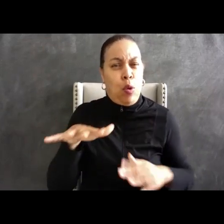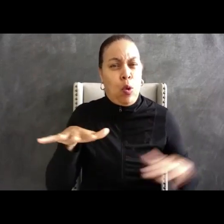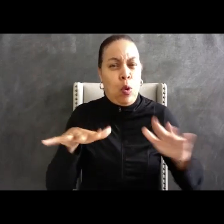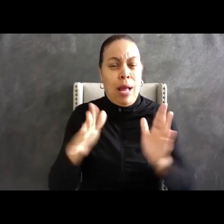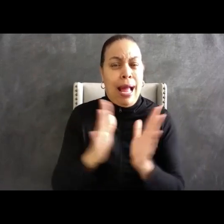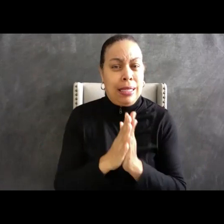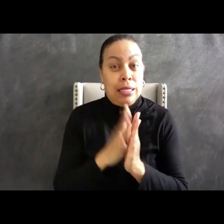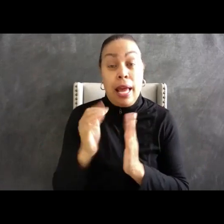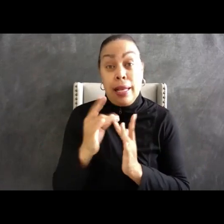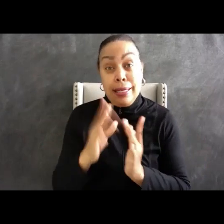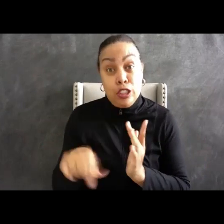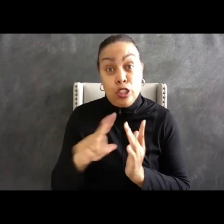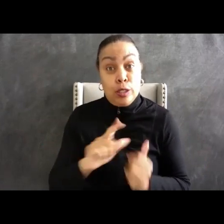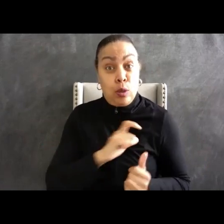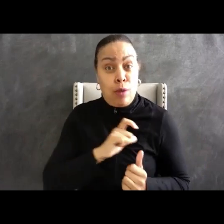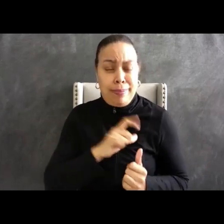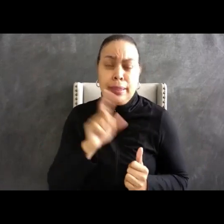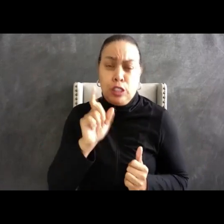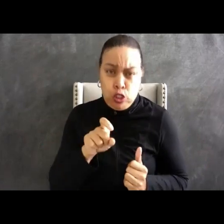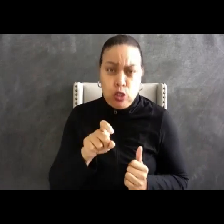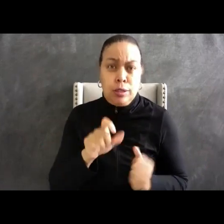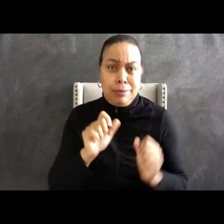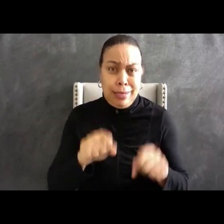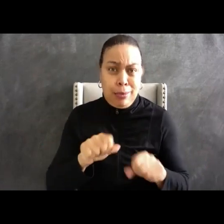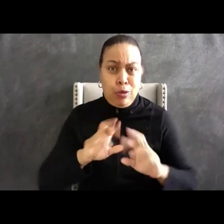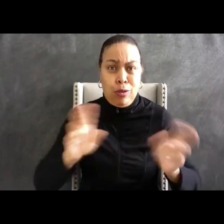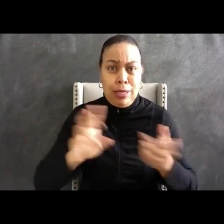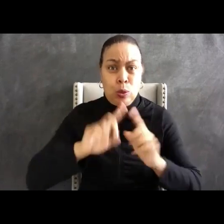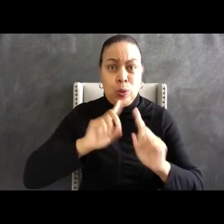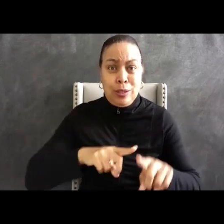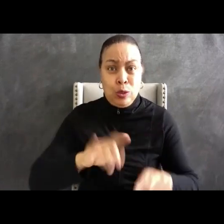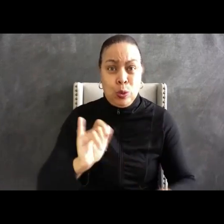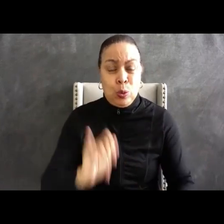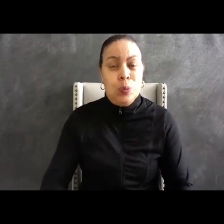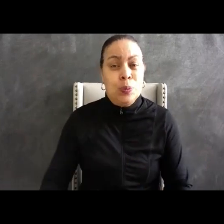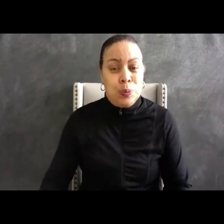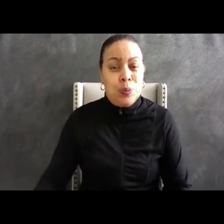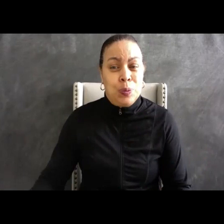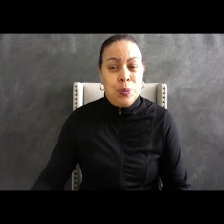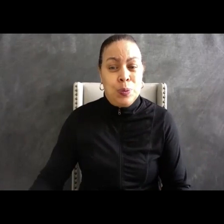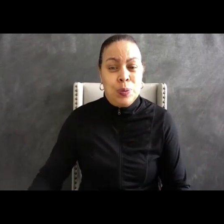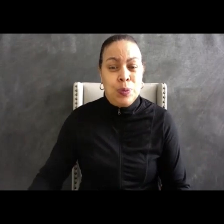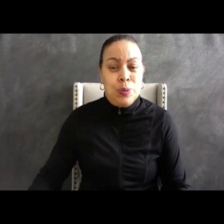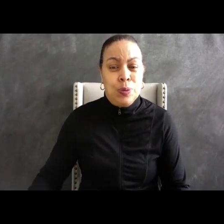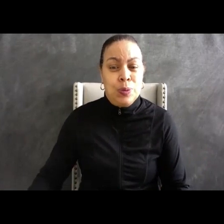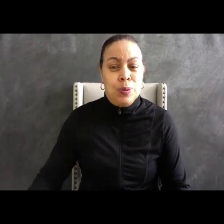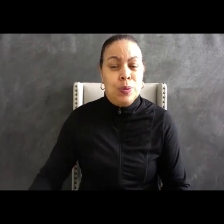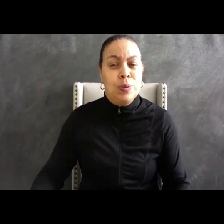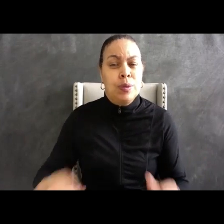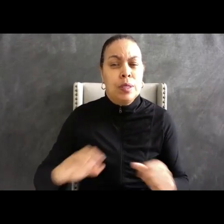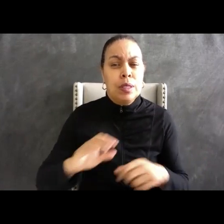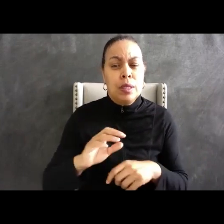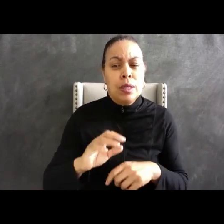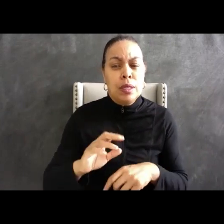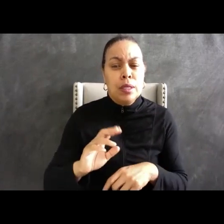must be able to answer. Reviews of the adoption of new protocols for policing should